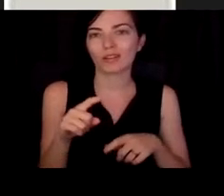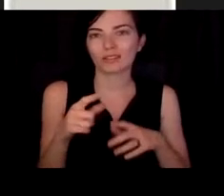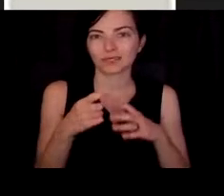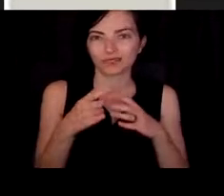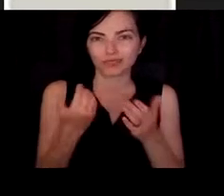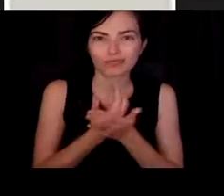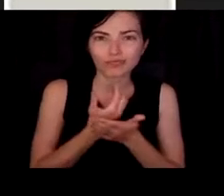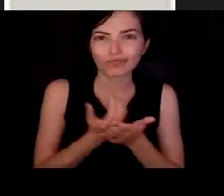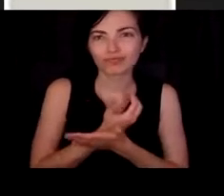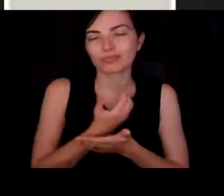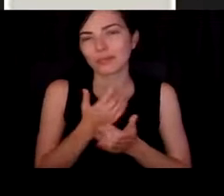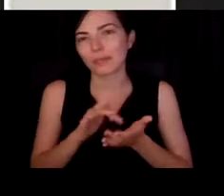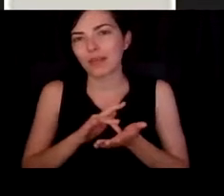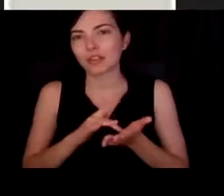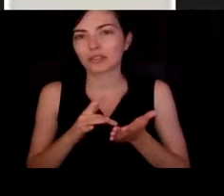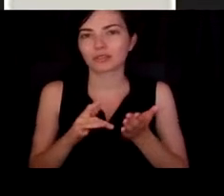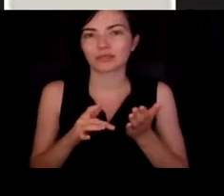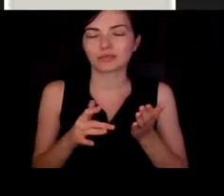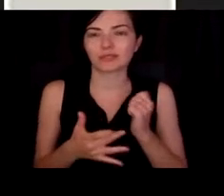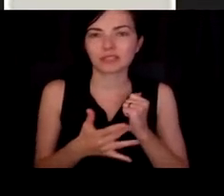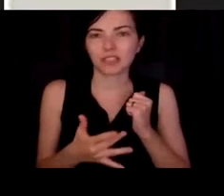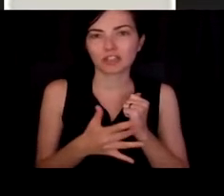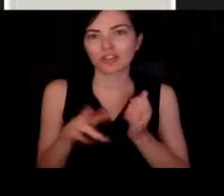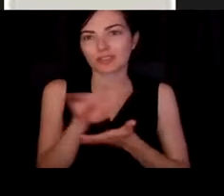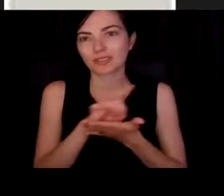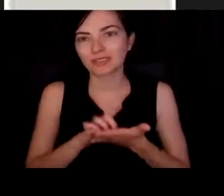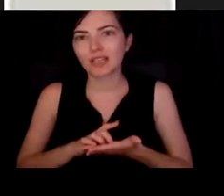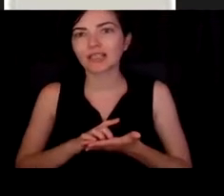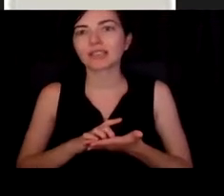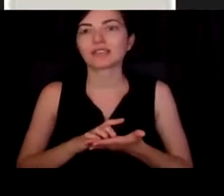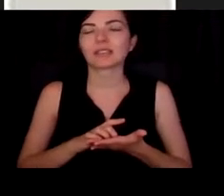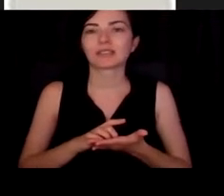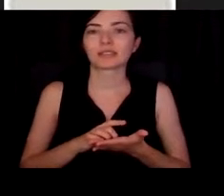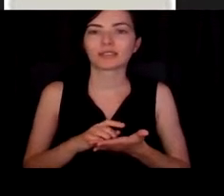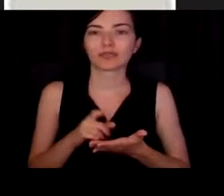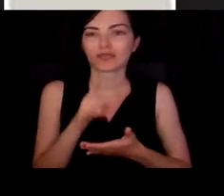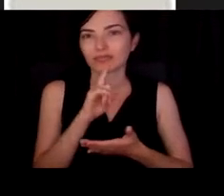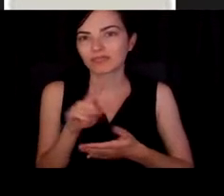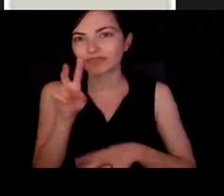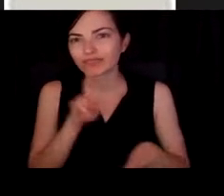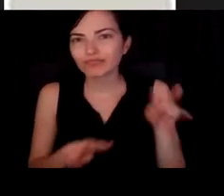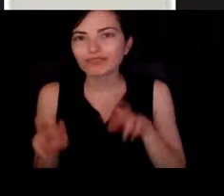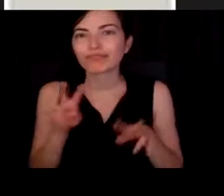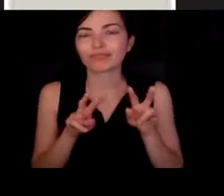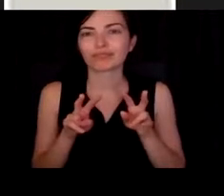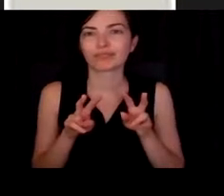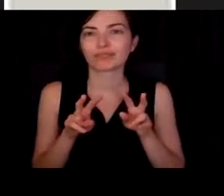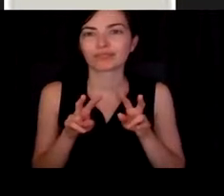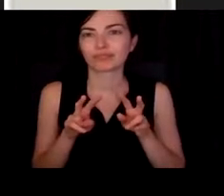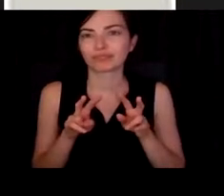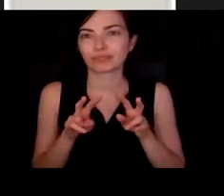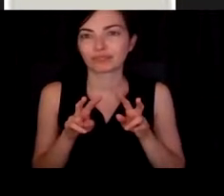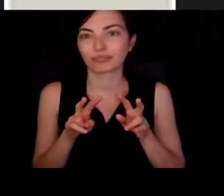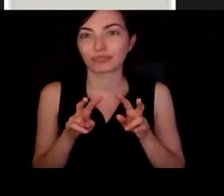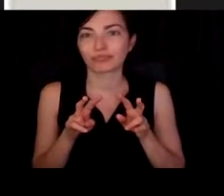devices and designs, um, areas for really looking. People can, people who are